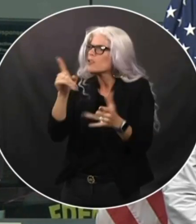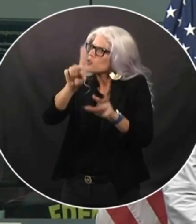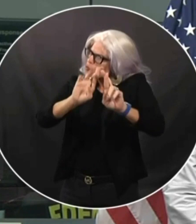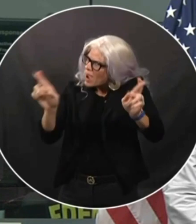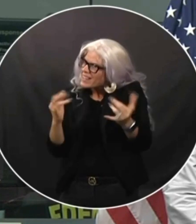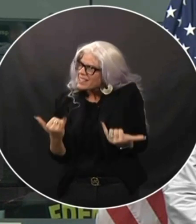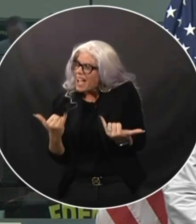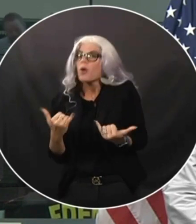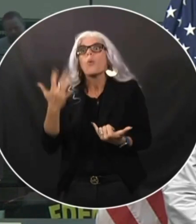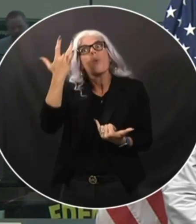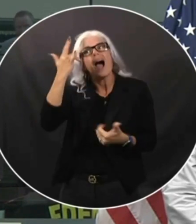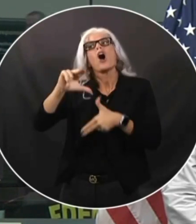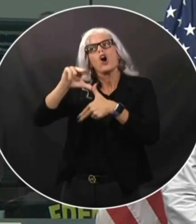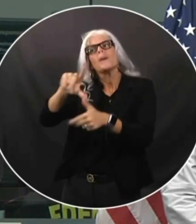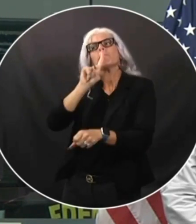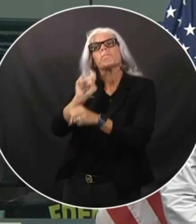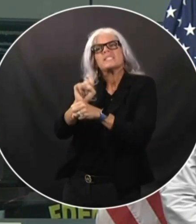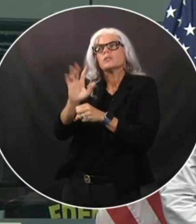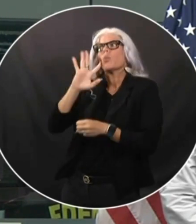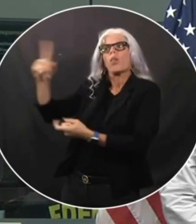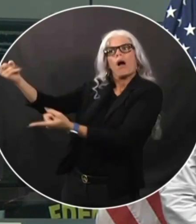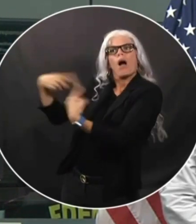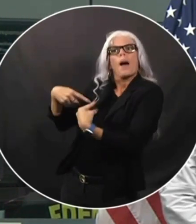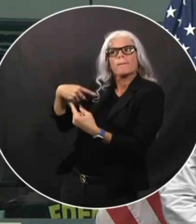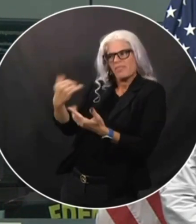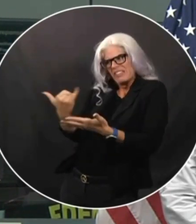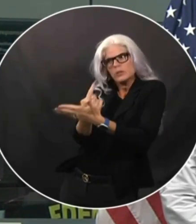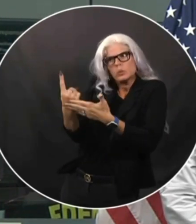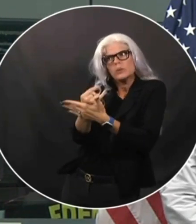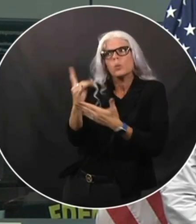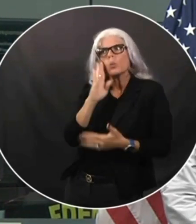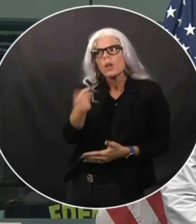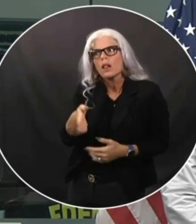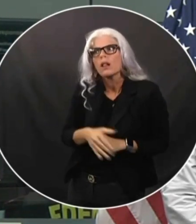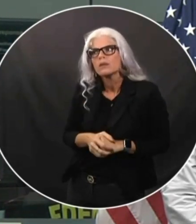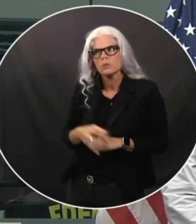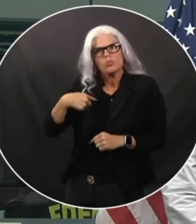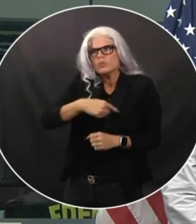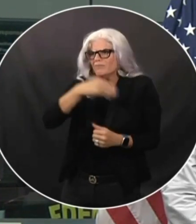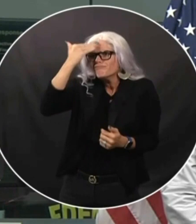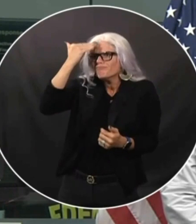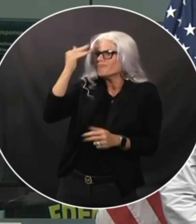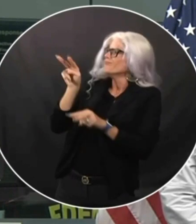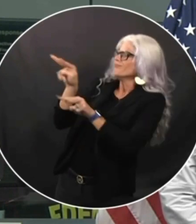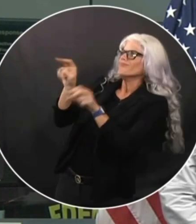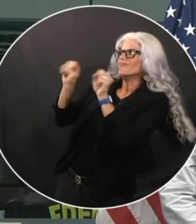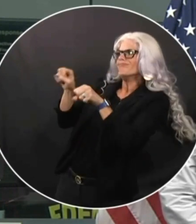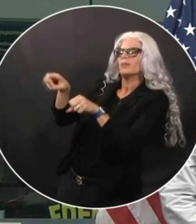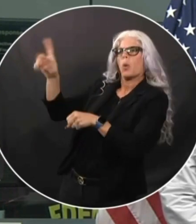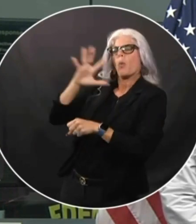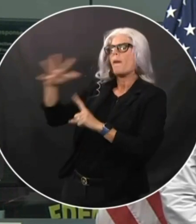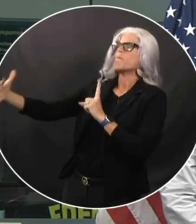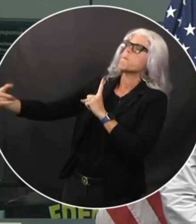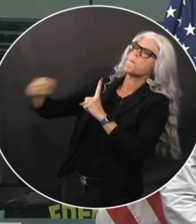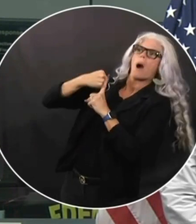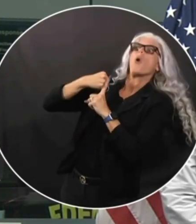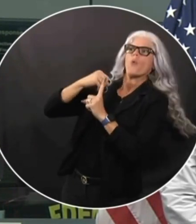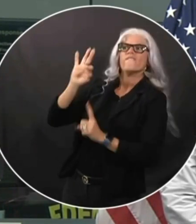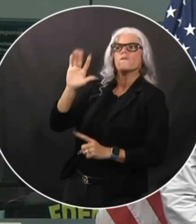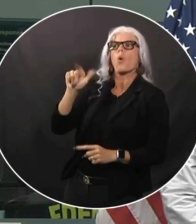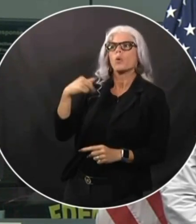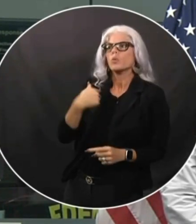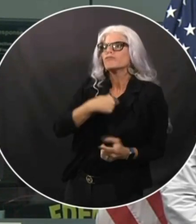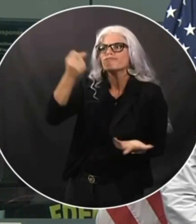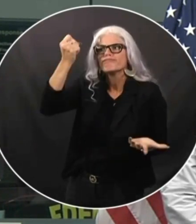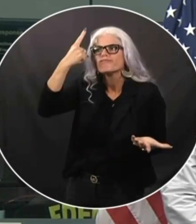this week, and we know that, and we know we're going to have some major impacts throughout the state of Florida. We have at the Department here for